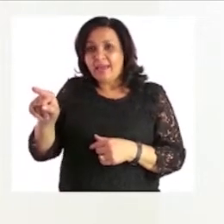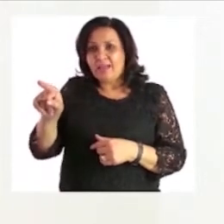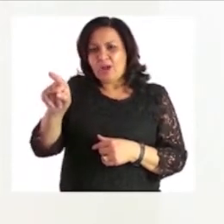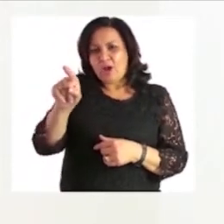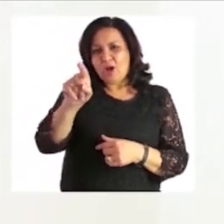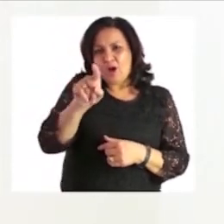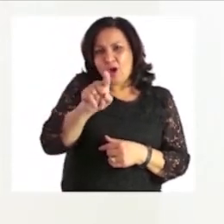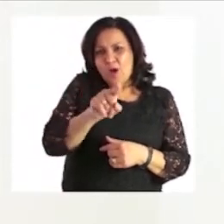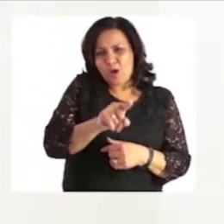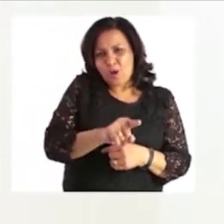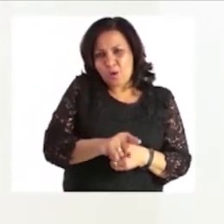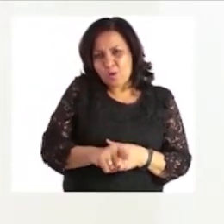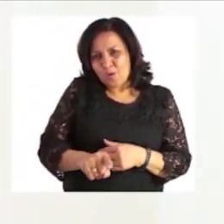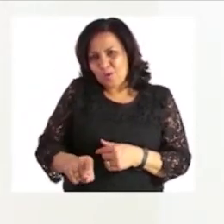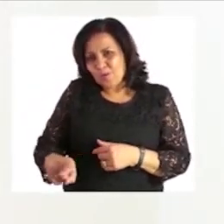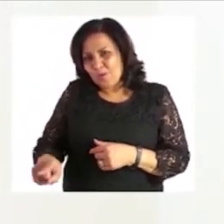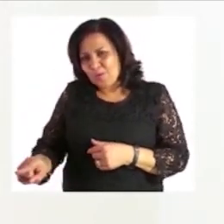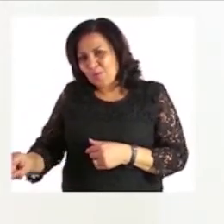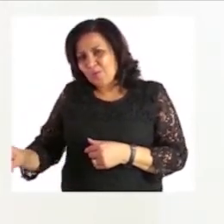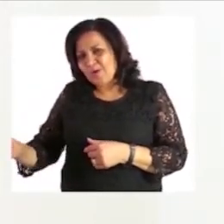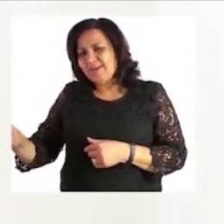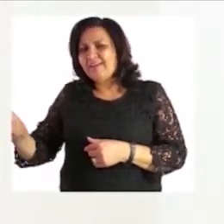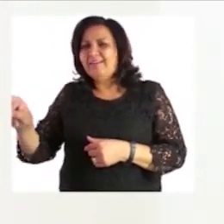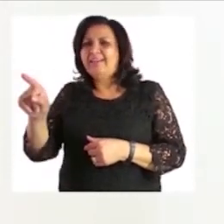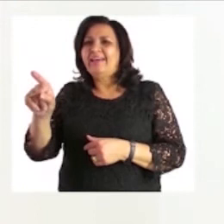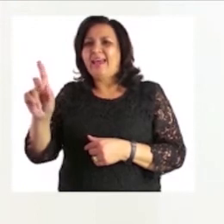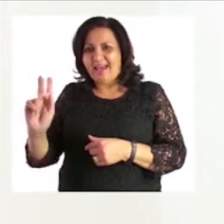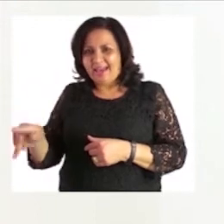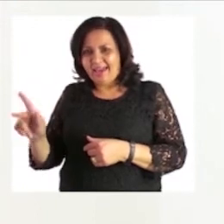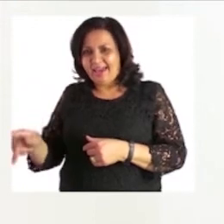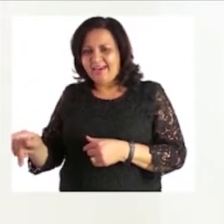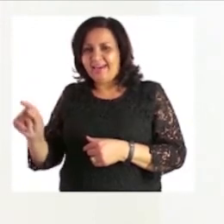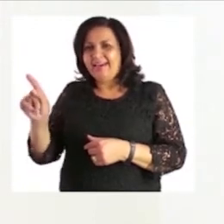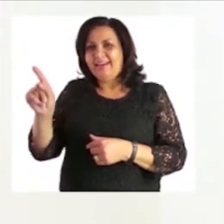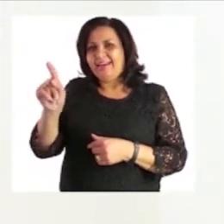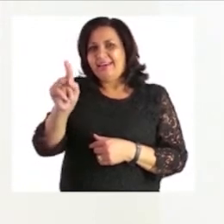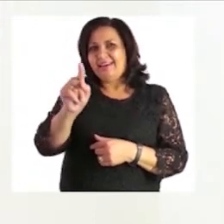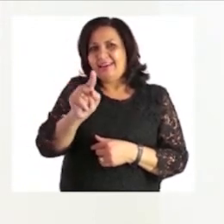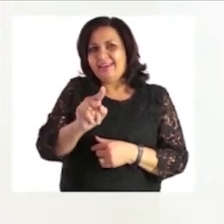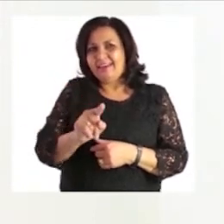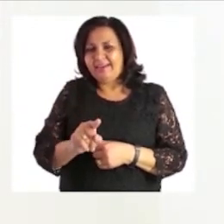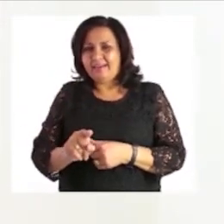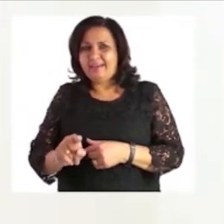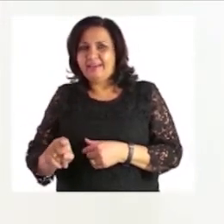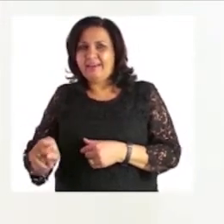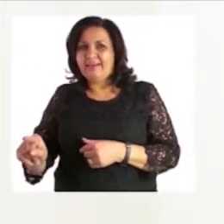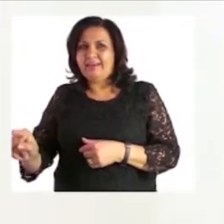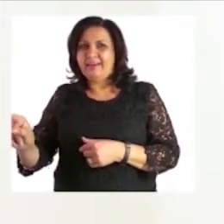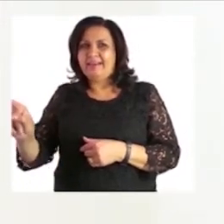you go around. Can you do that again? Well done. Do it again.